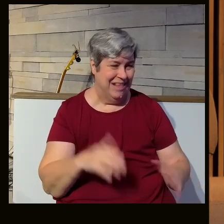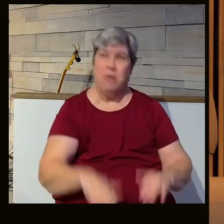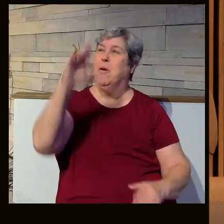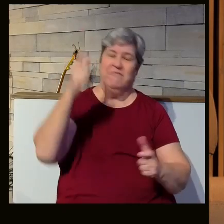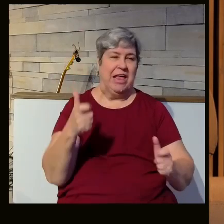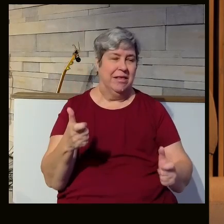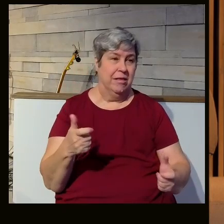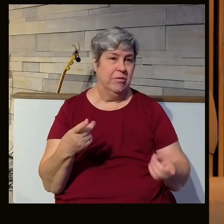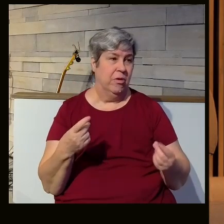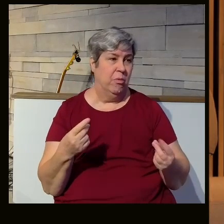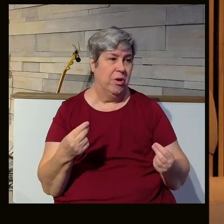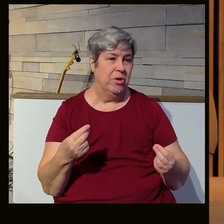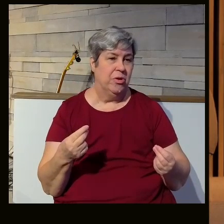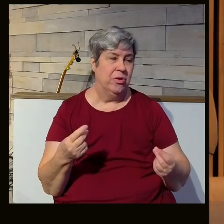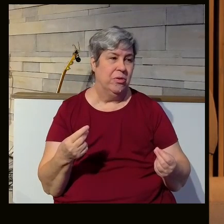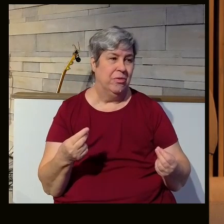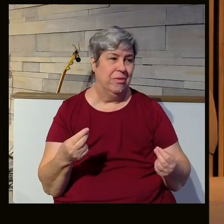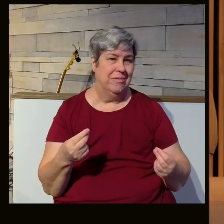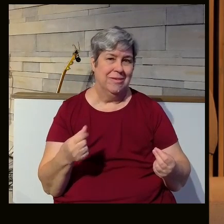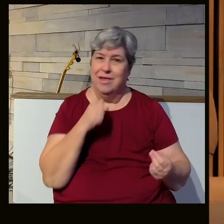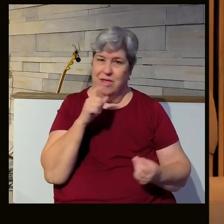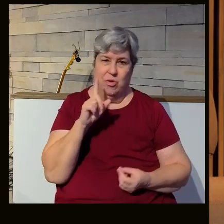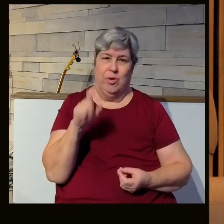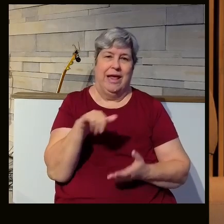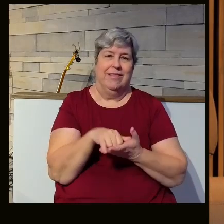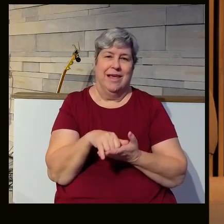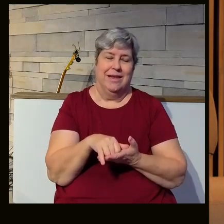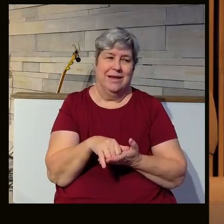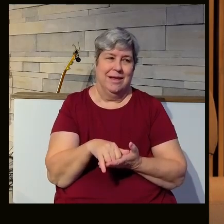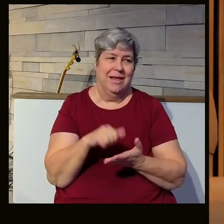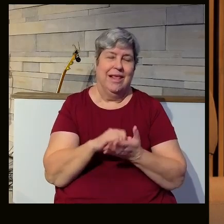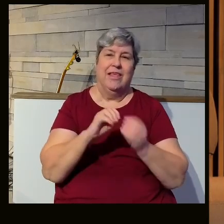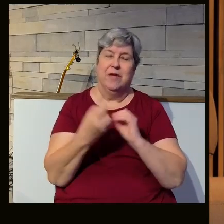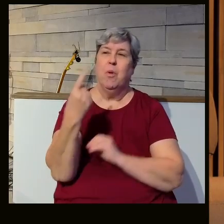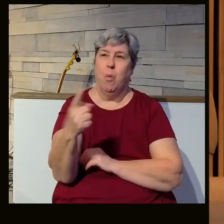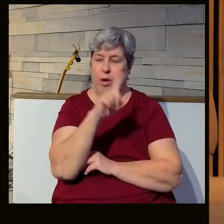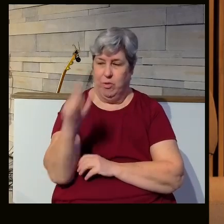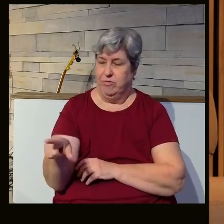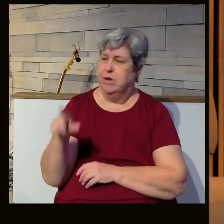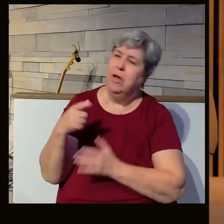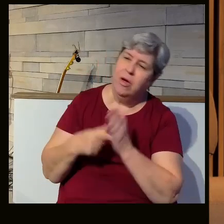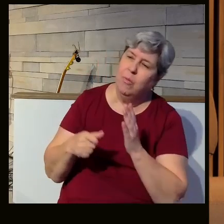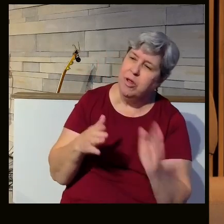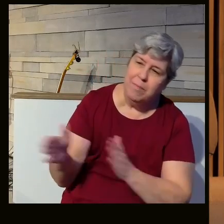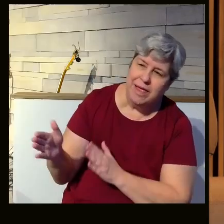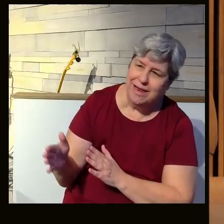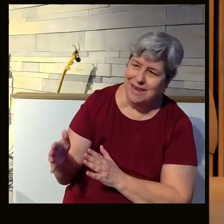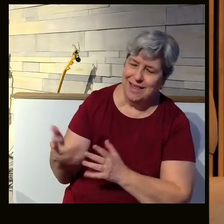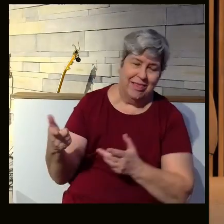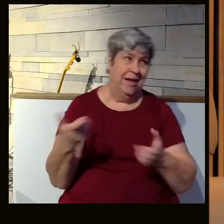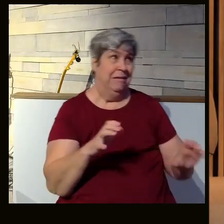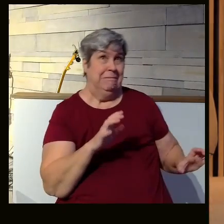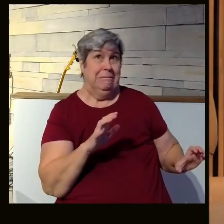So, what are you going to do? Don't ask that question. That's the number one question that those who are about to graduate don't want